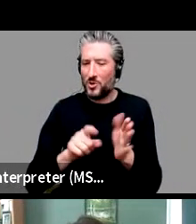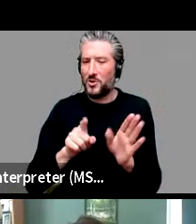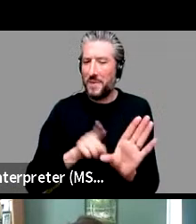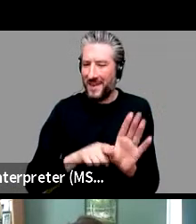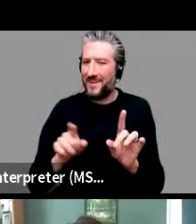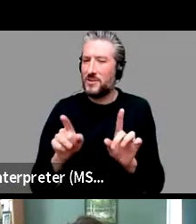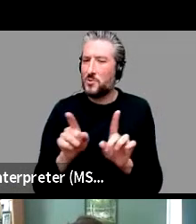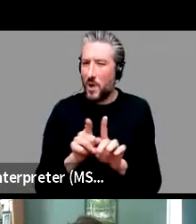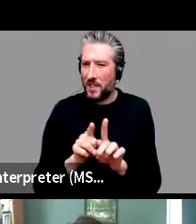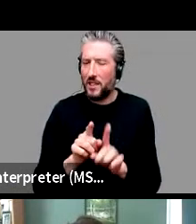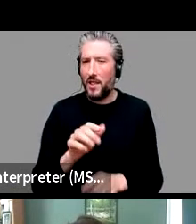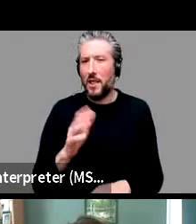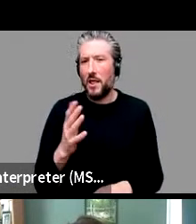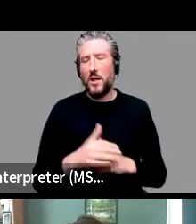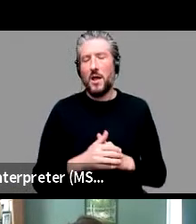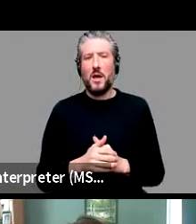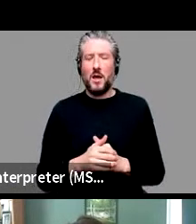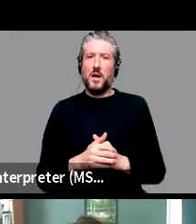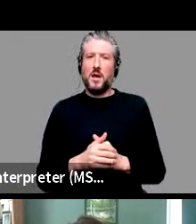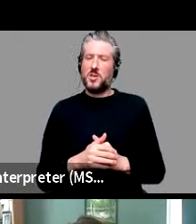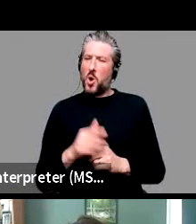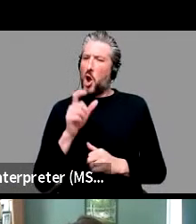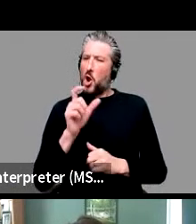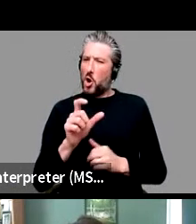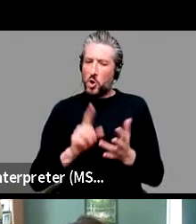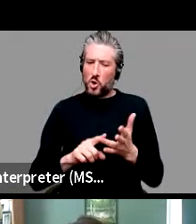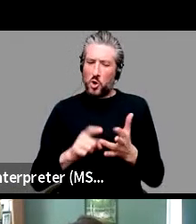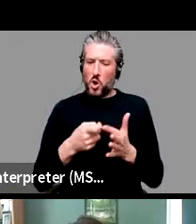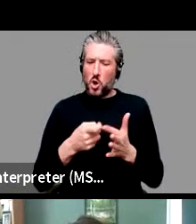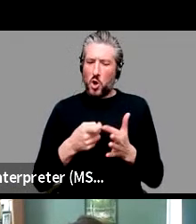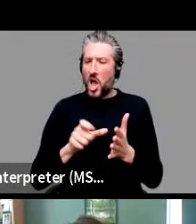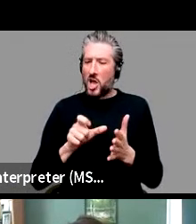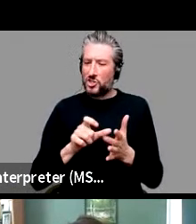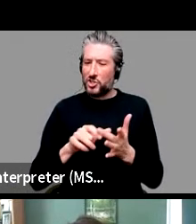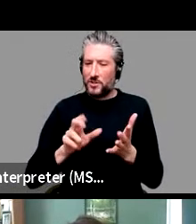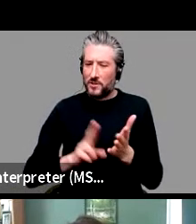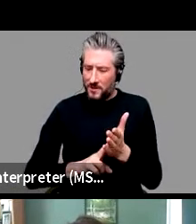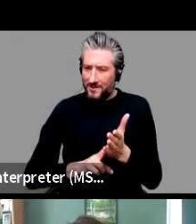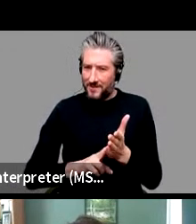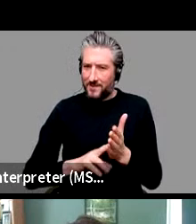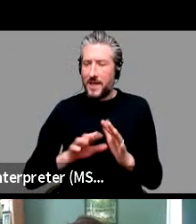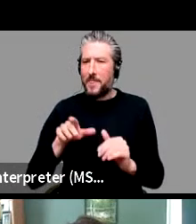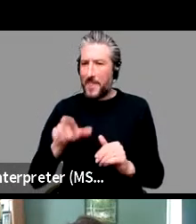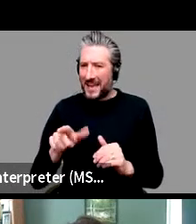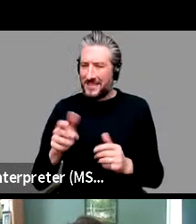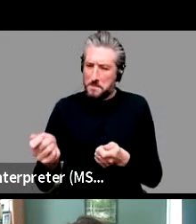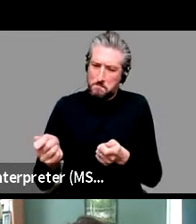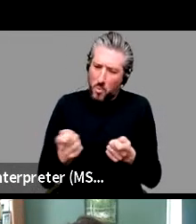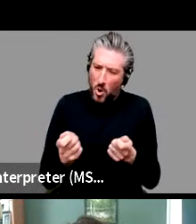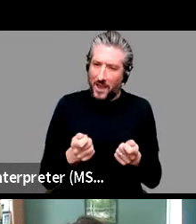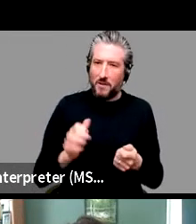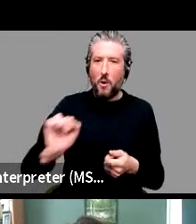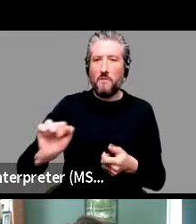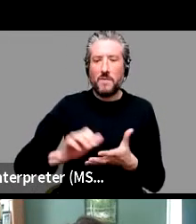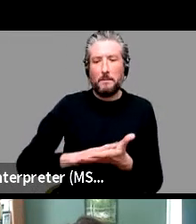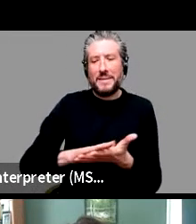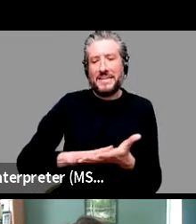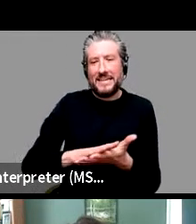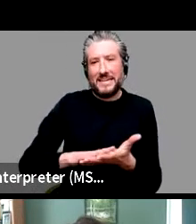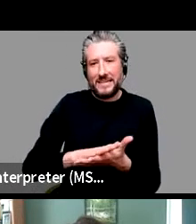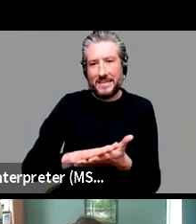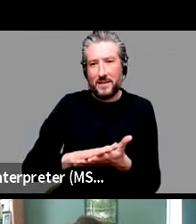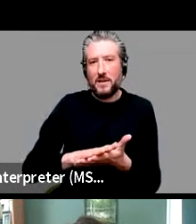And I was wondering how the, this idea of coercion sort of pulling in of meaning, how that relates to what you were talking about at the beginning of the talk when you're talking about extending